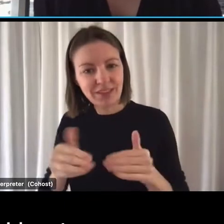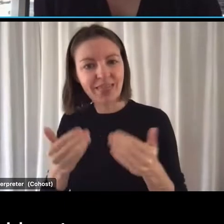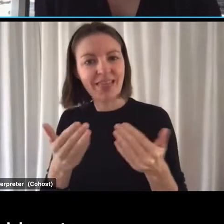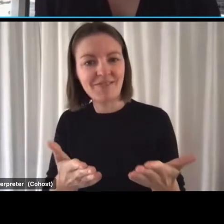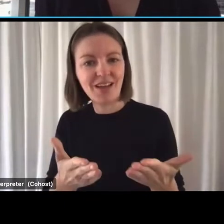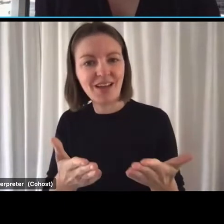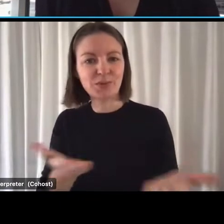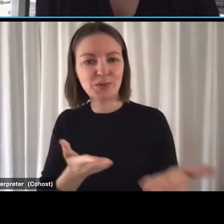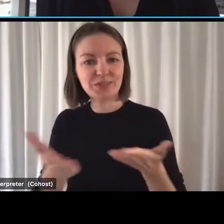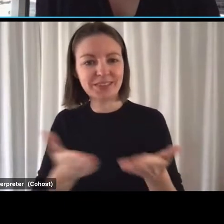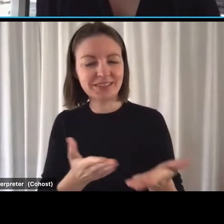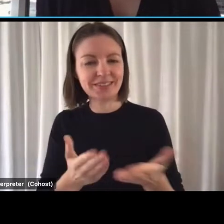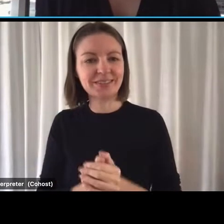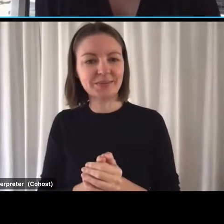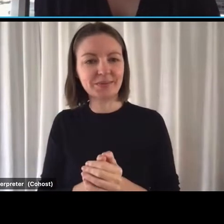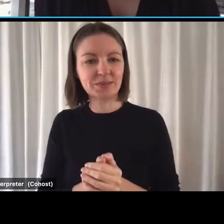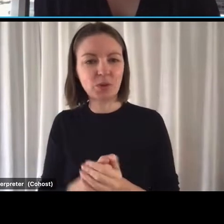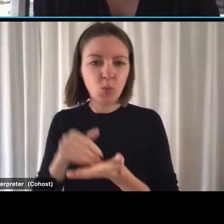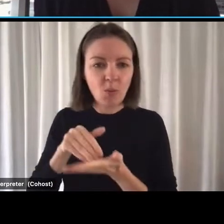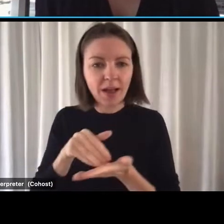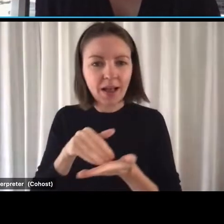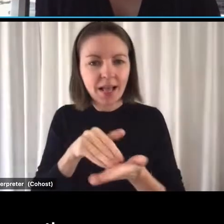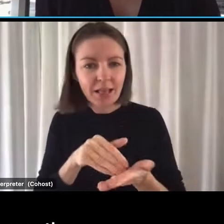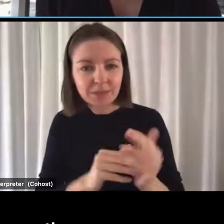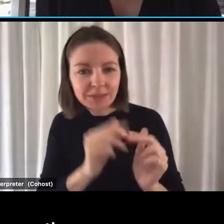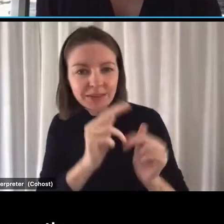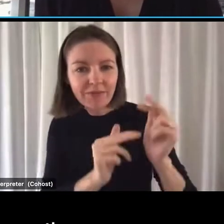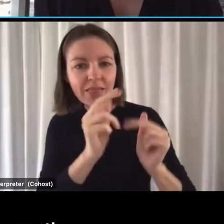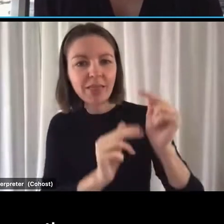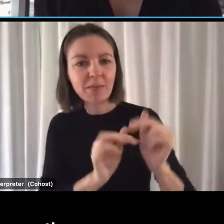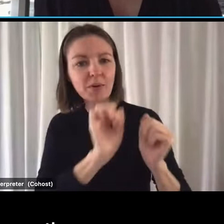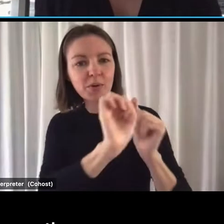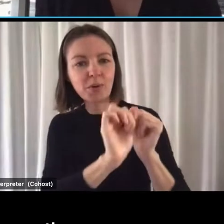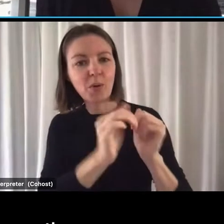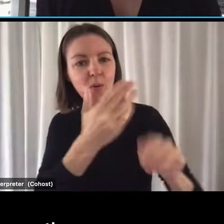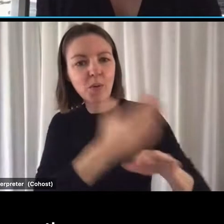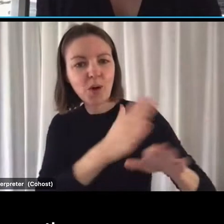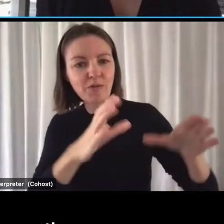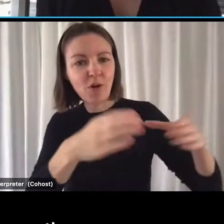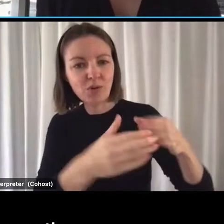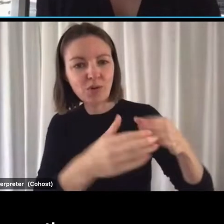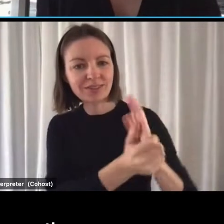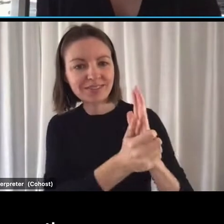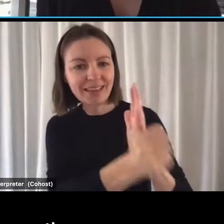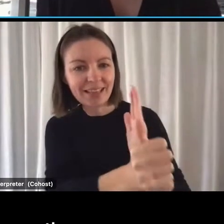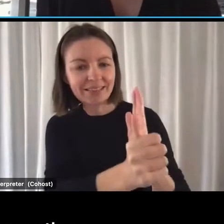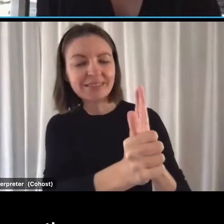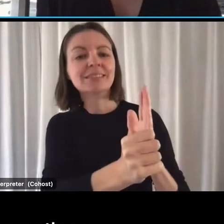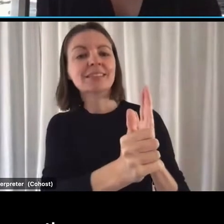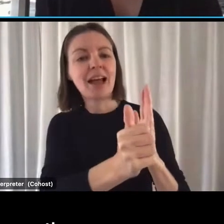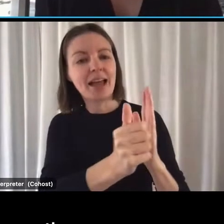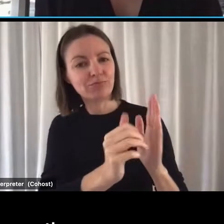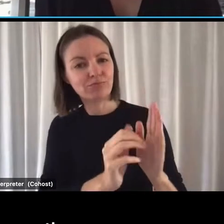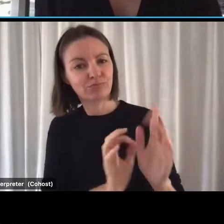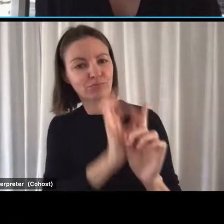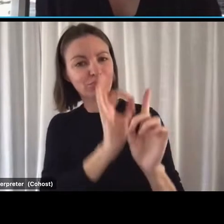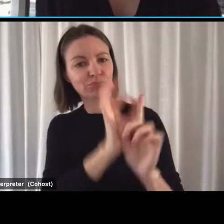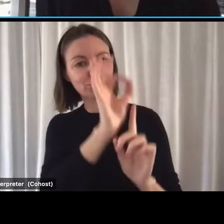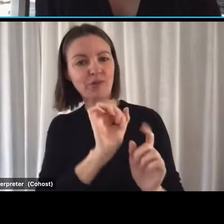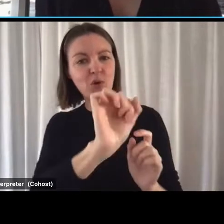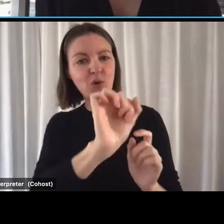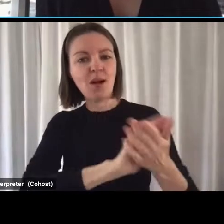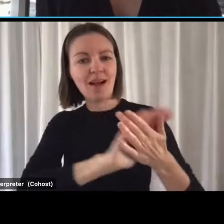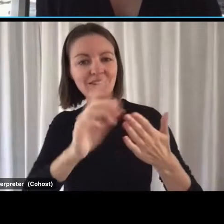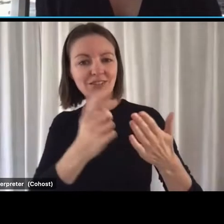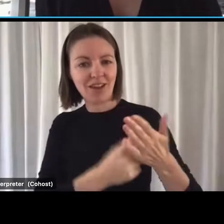providers to build upon the capability and capacity of your workforce and improve your human resources practices. We